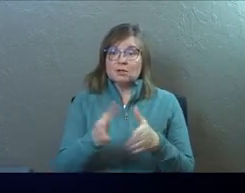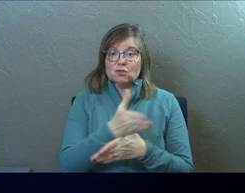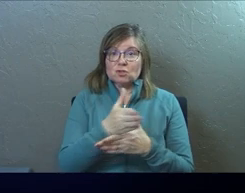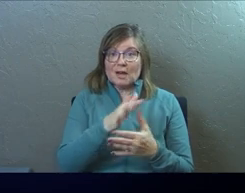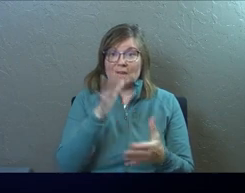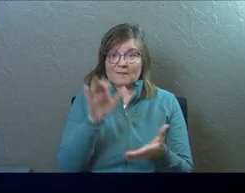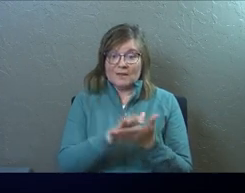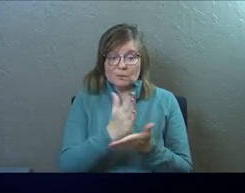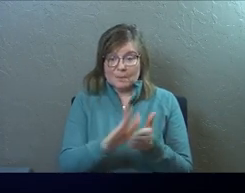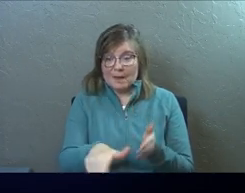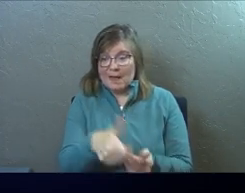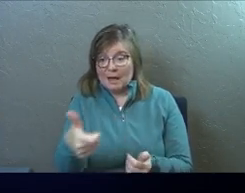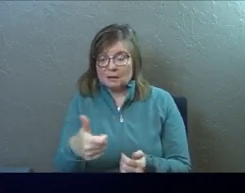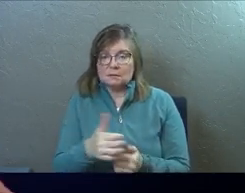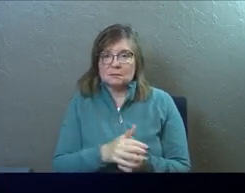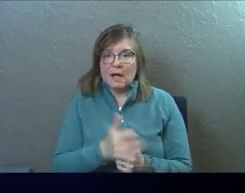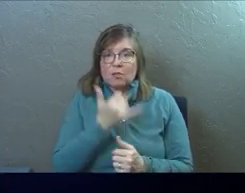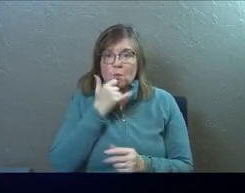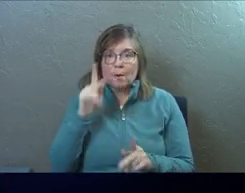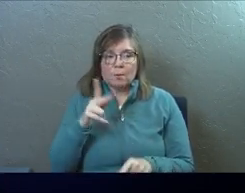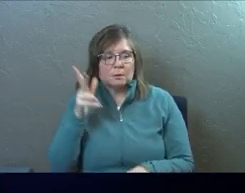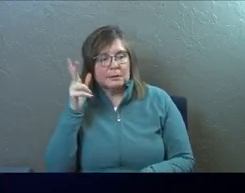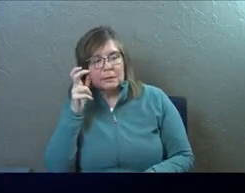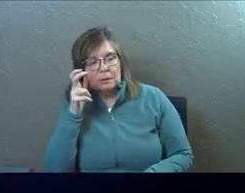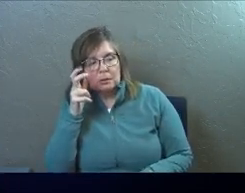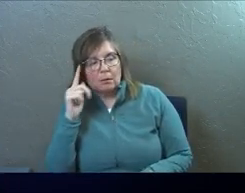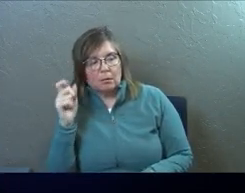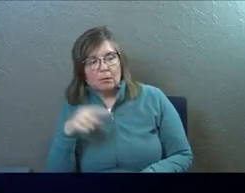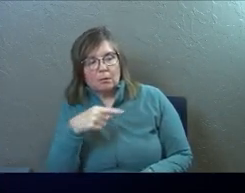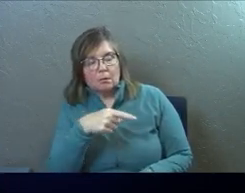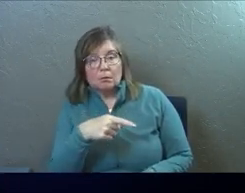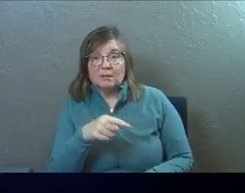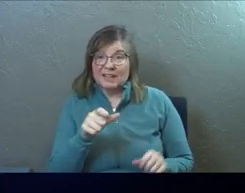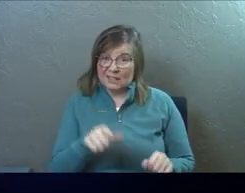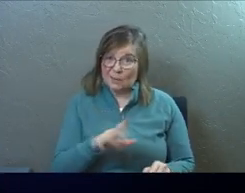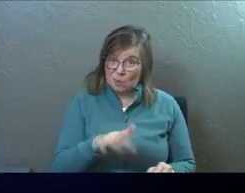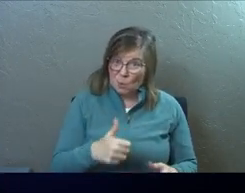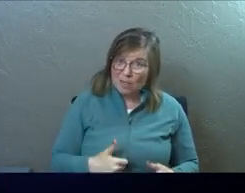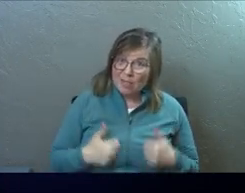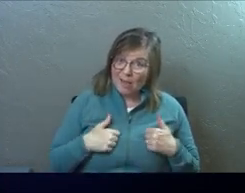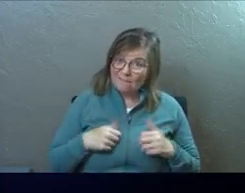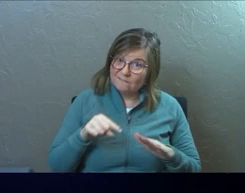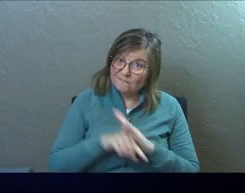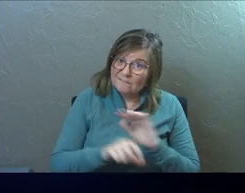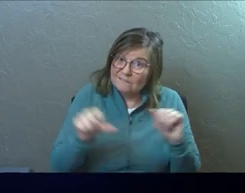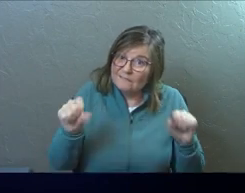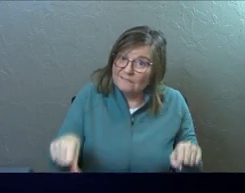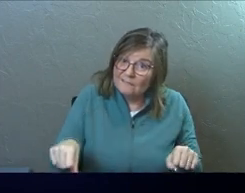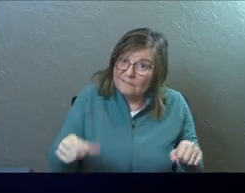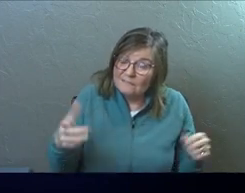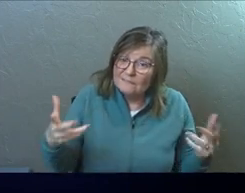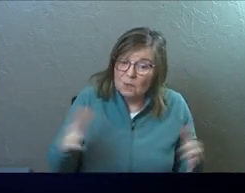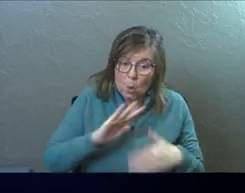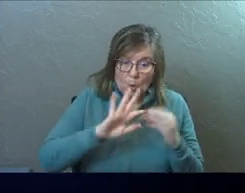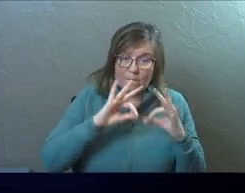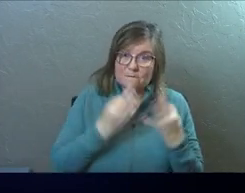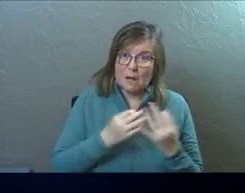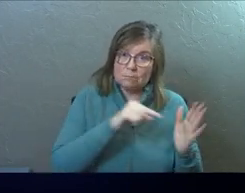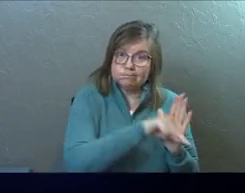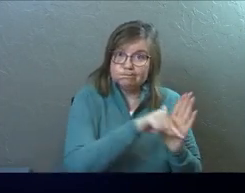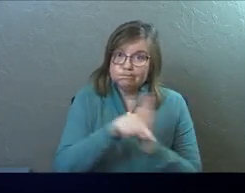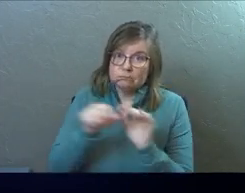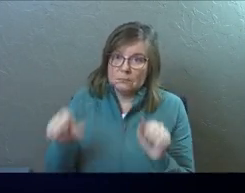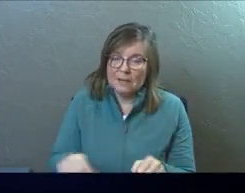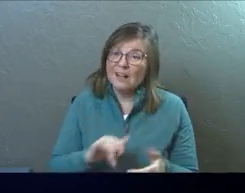you're sharing your faith with somebody else and the wrong person overhears it, like it could be your life. It could be your whole family.